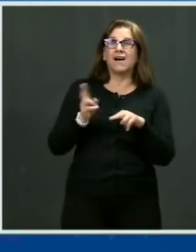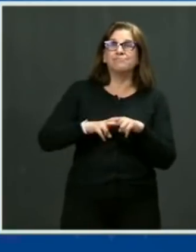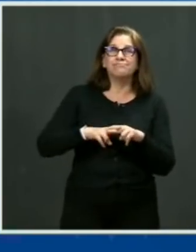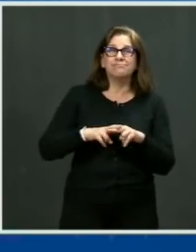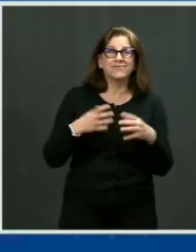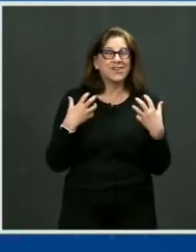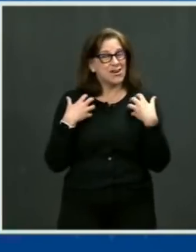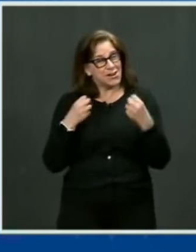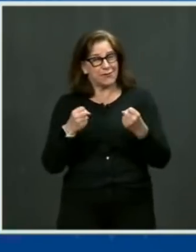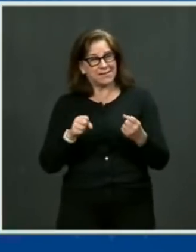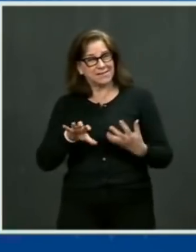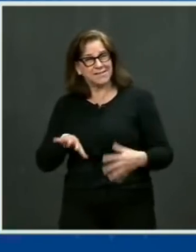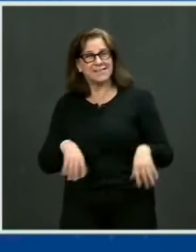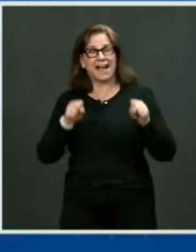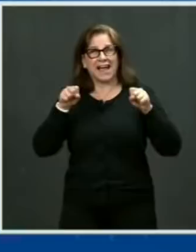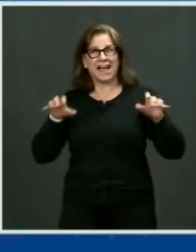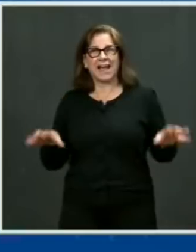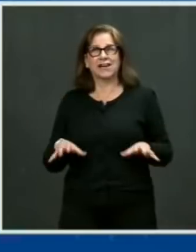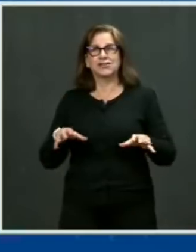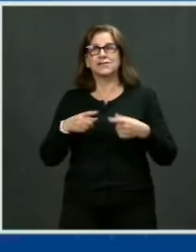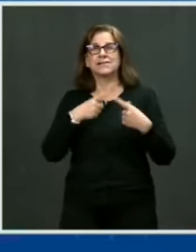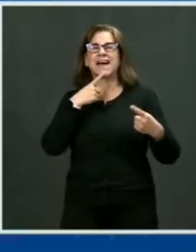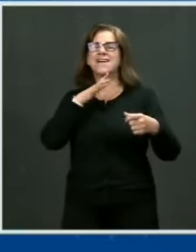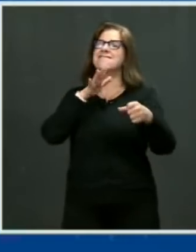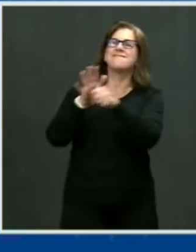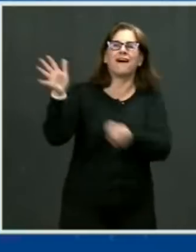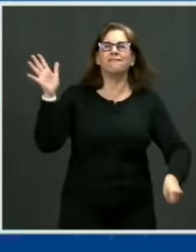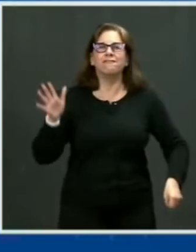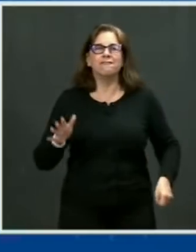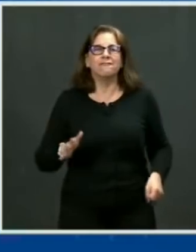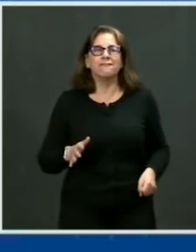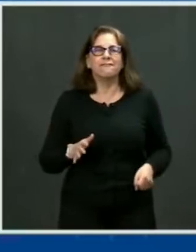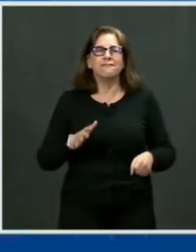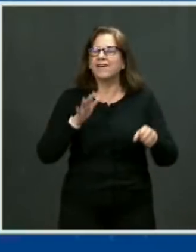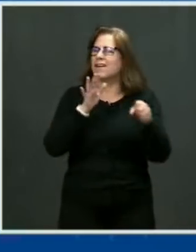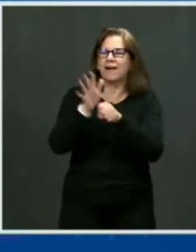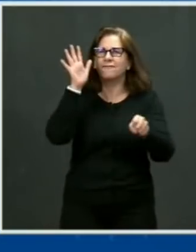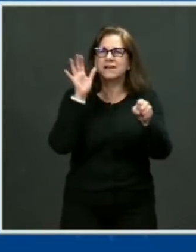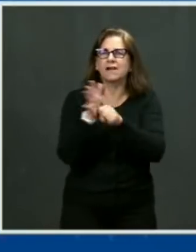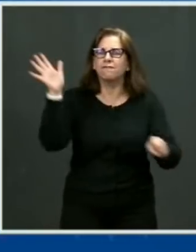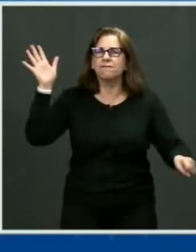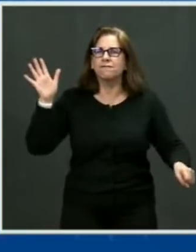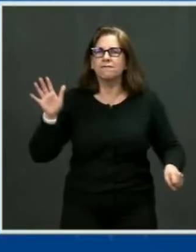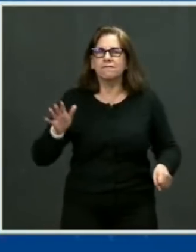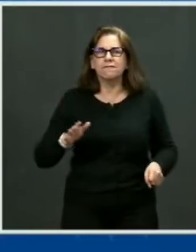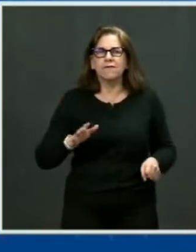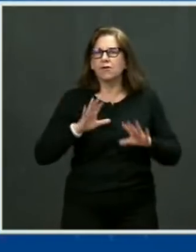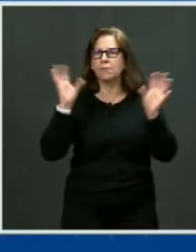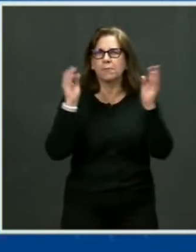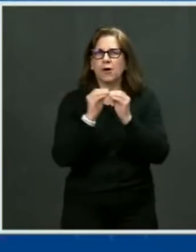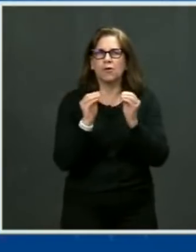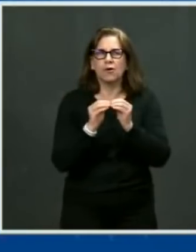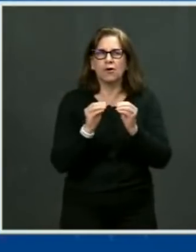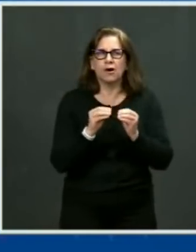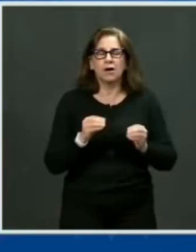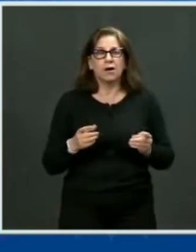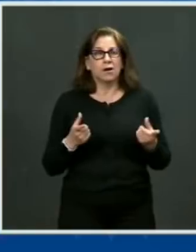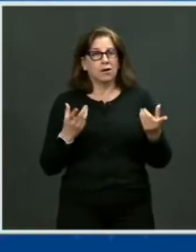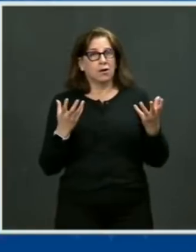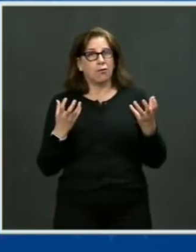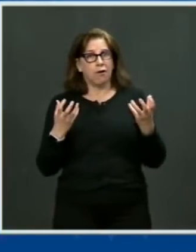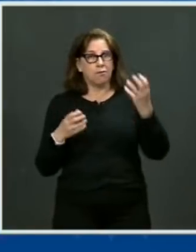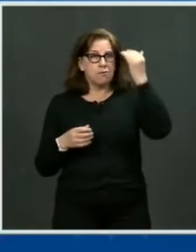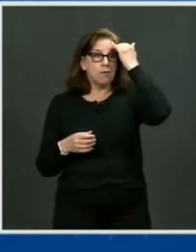Enough, enough, enough. Because what they want you to know, what they want you to do, is not just